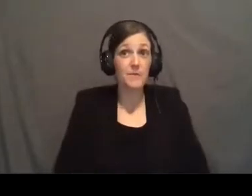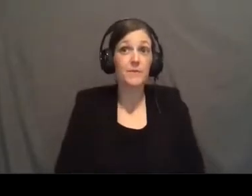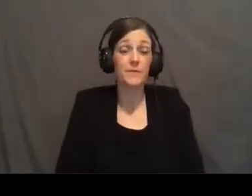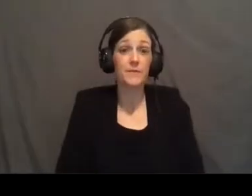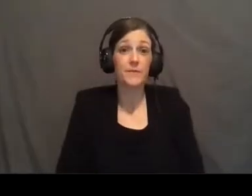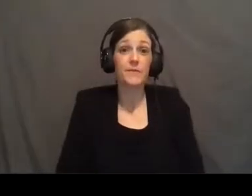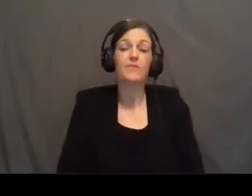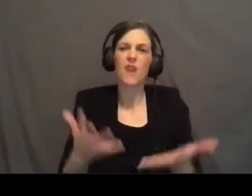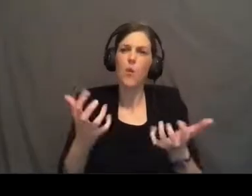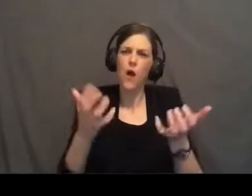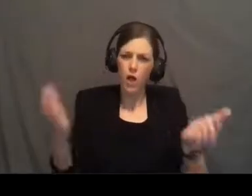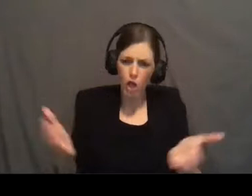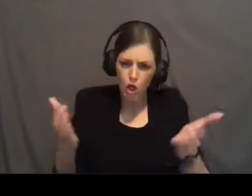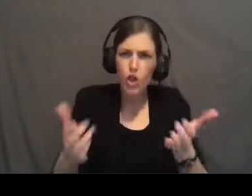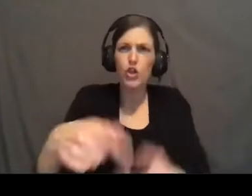I encourage you